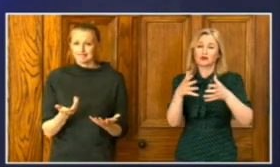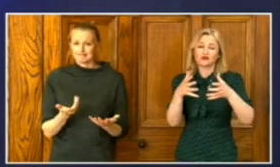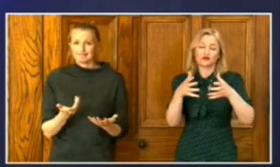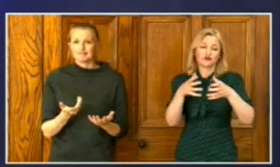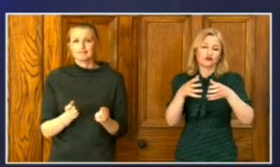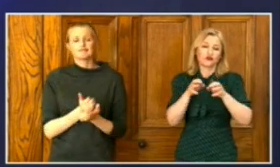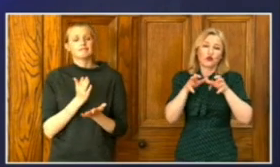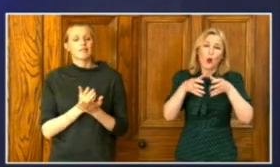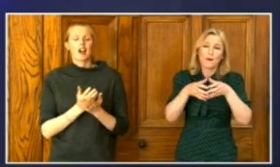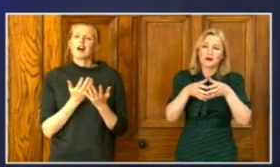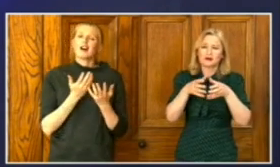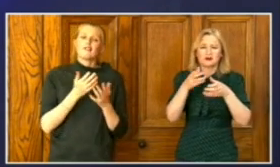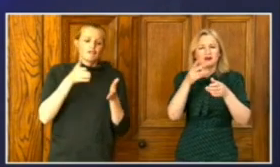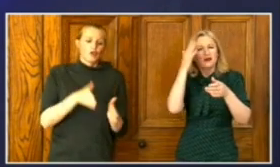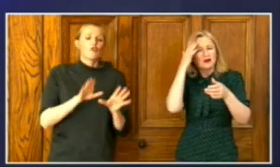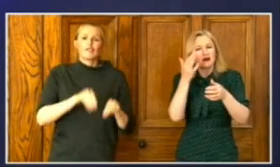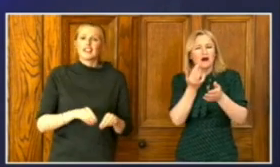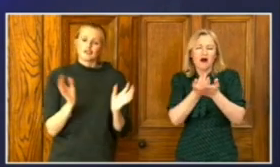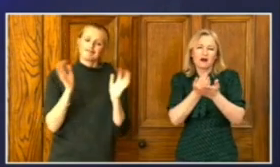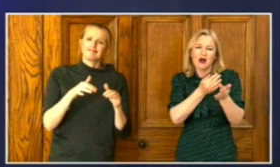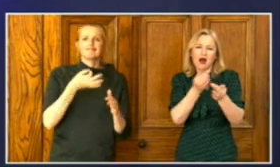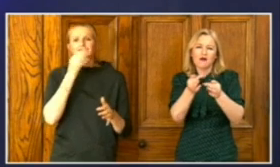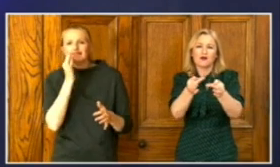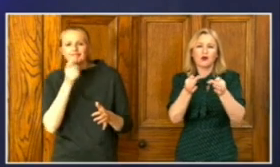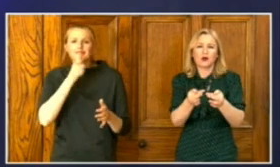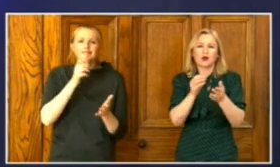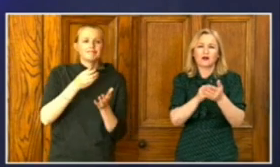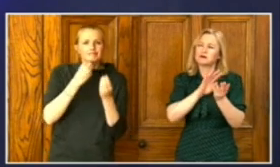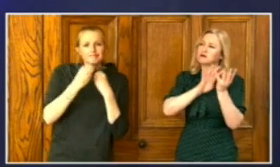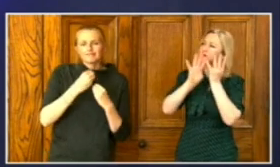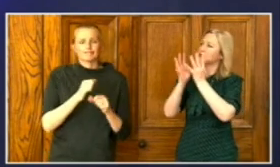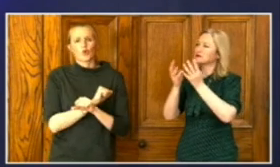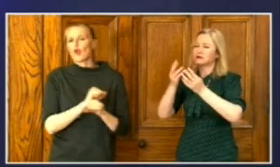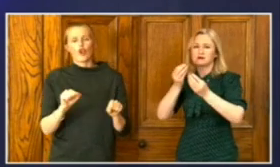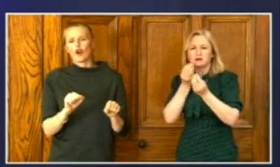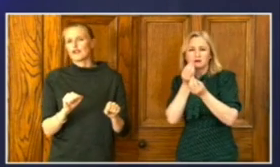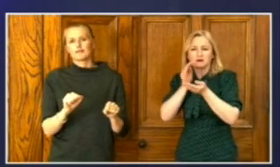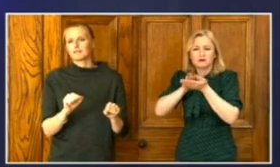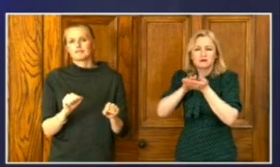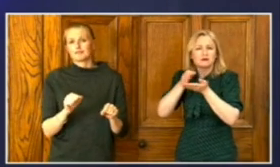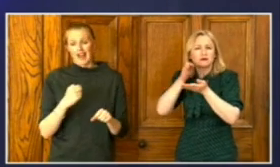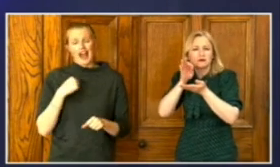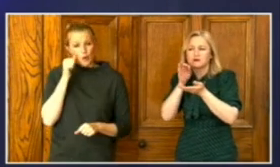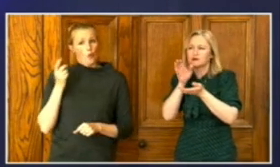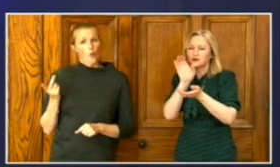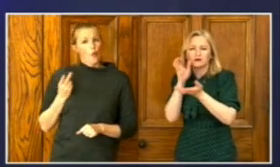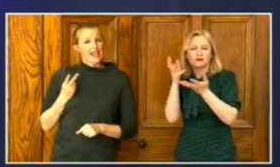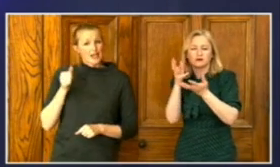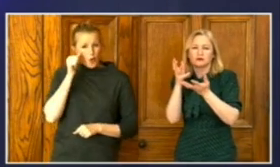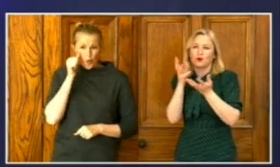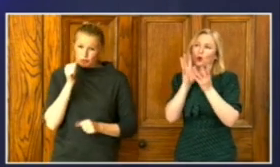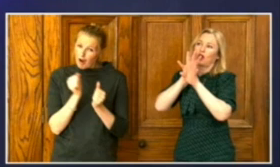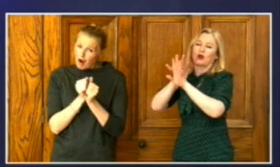common after a funeral should also not take place. And I know, we both know, that a lot is being